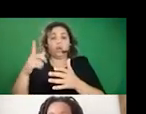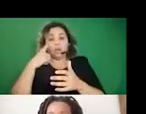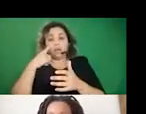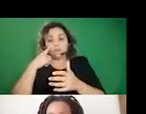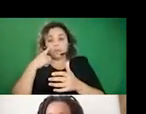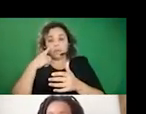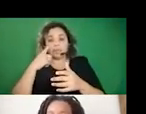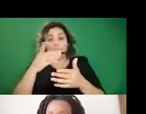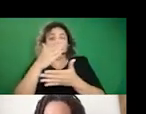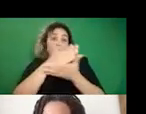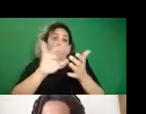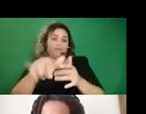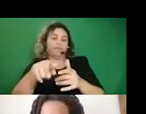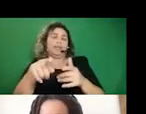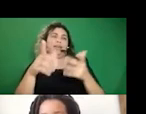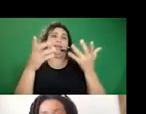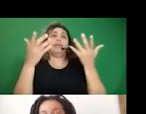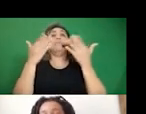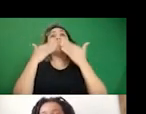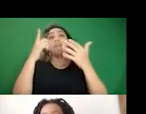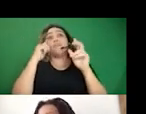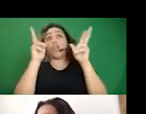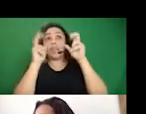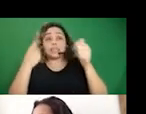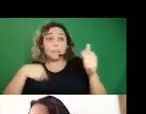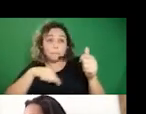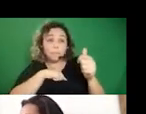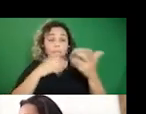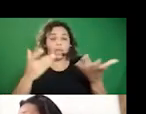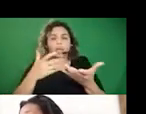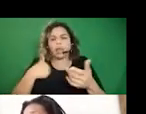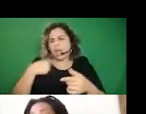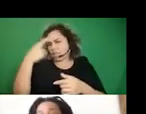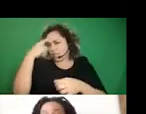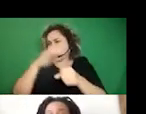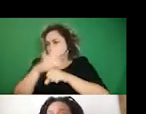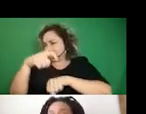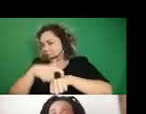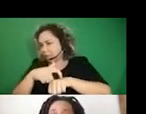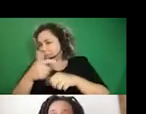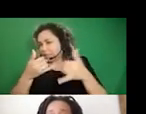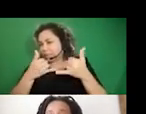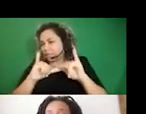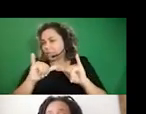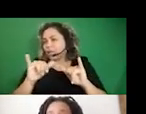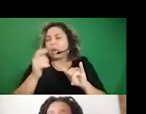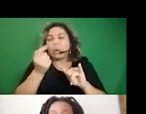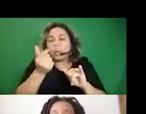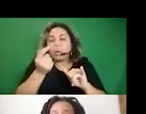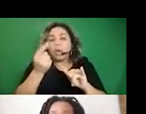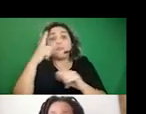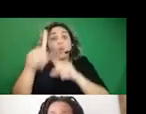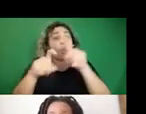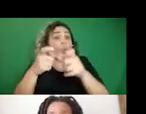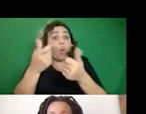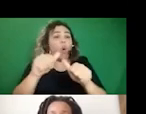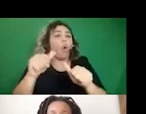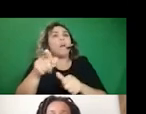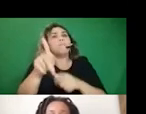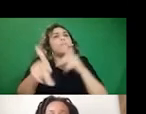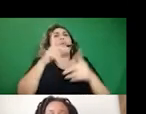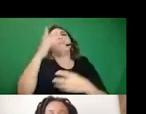believe. Yes. Thank you for listening. I do want to, oh, I think we have time. Yeah. We have like quite a bit of time for questions or reflections.